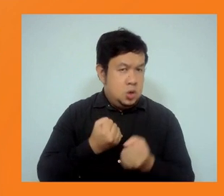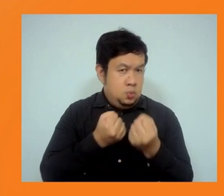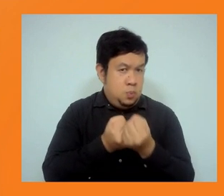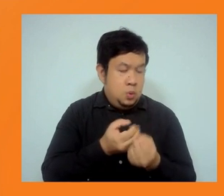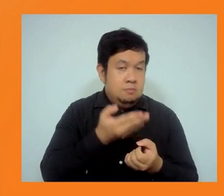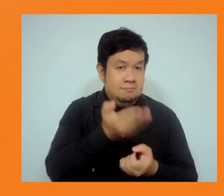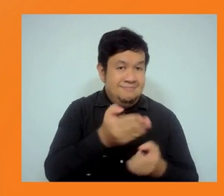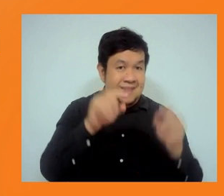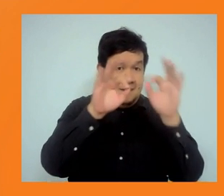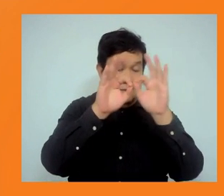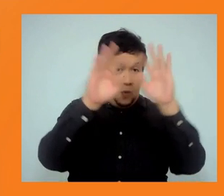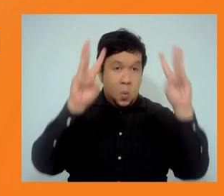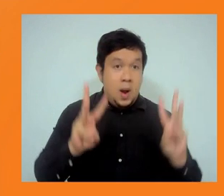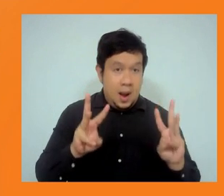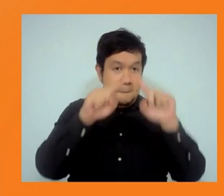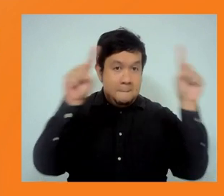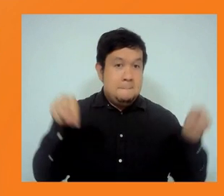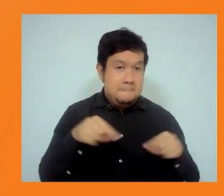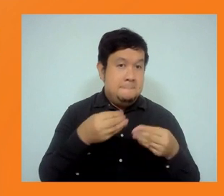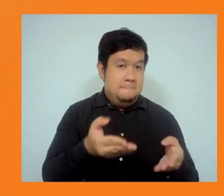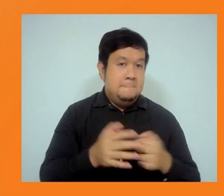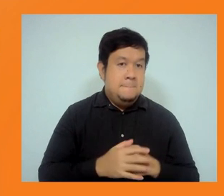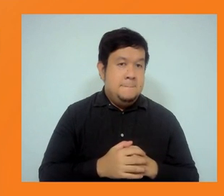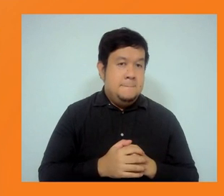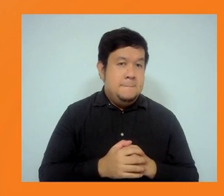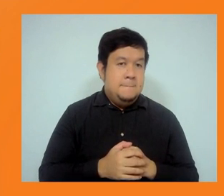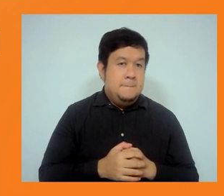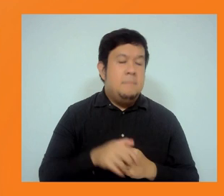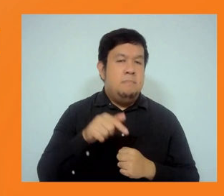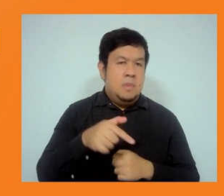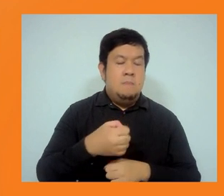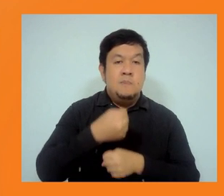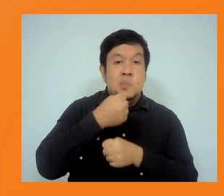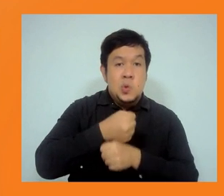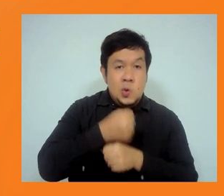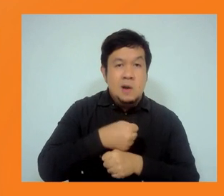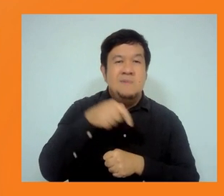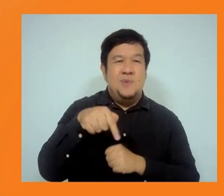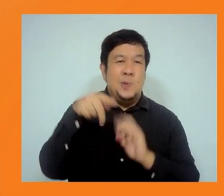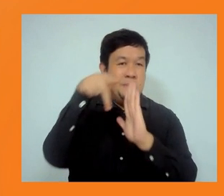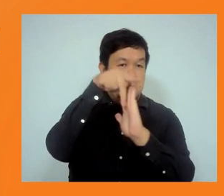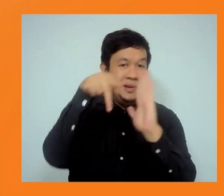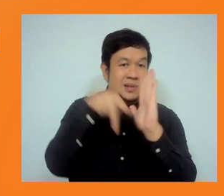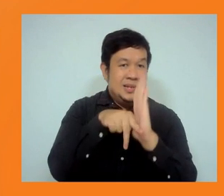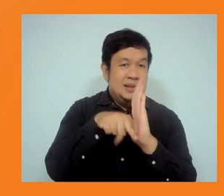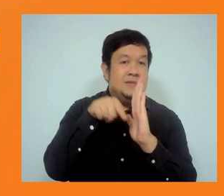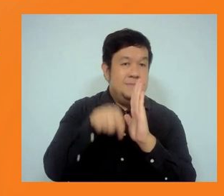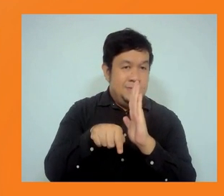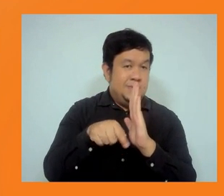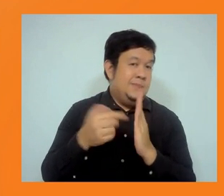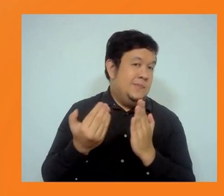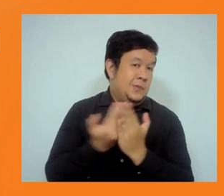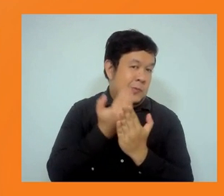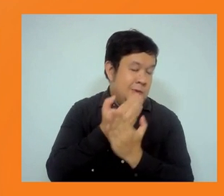Now, we've been working for some time on the policy update. And we've actually completed a series of 18